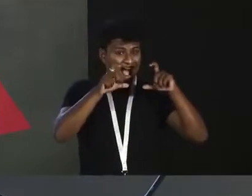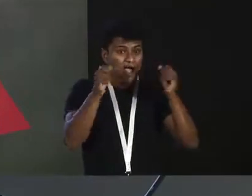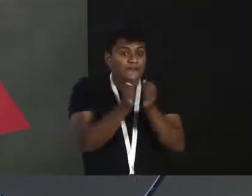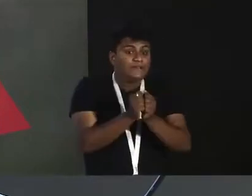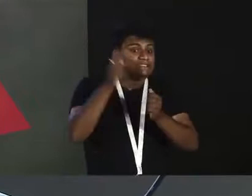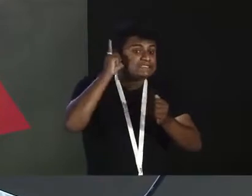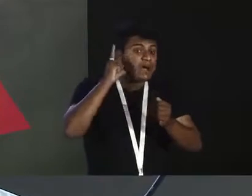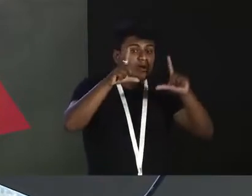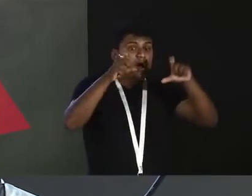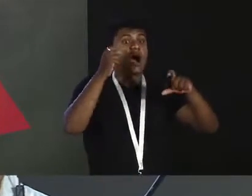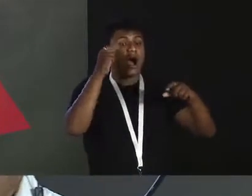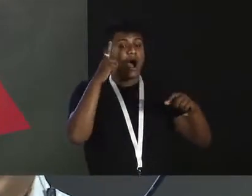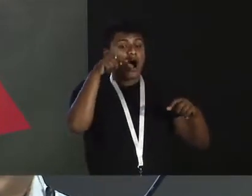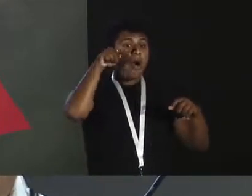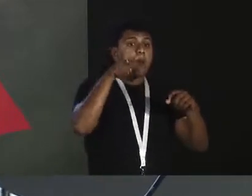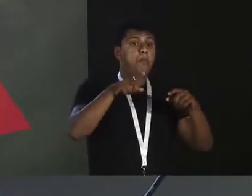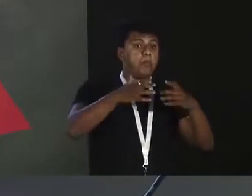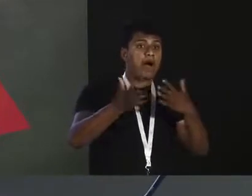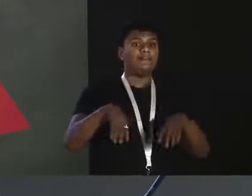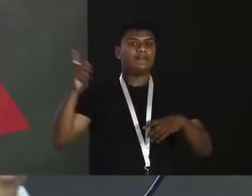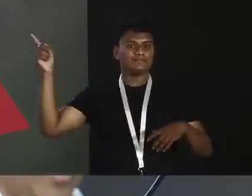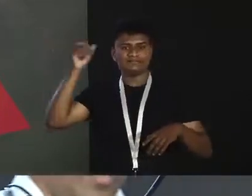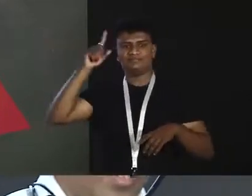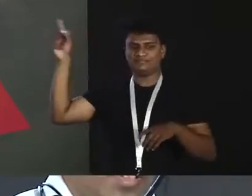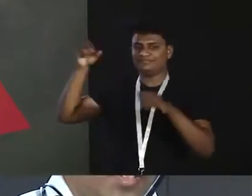are curtains. Okay. Next.